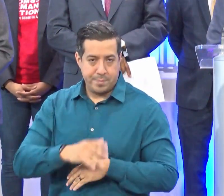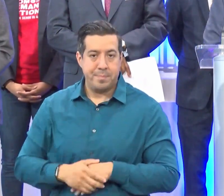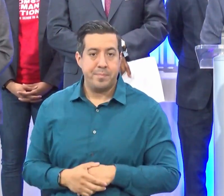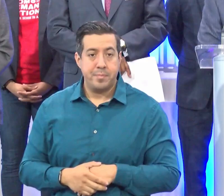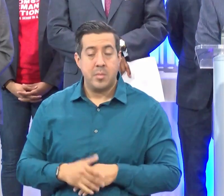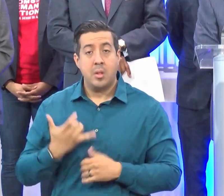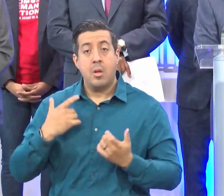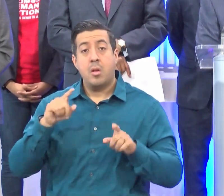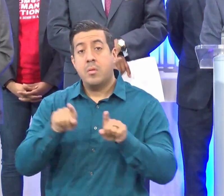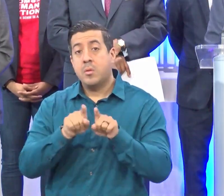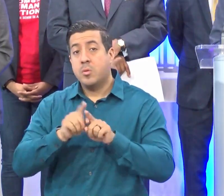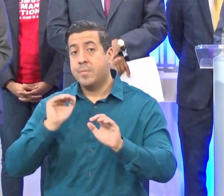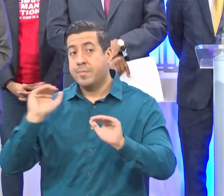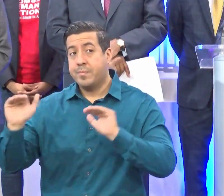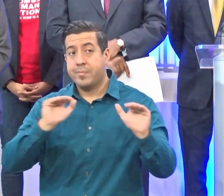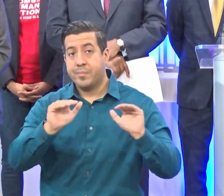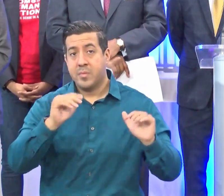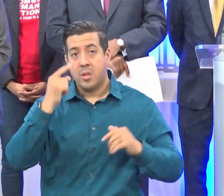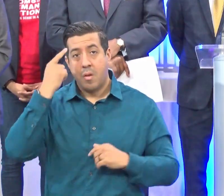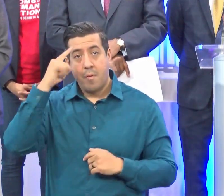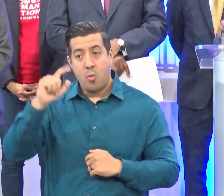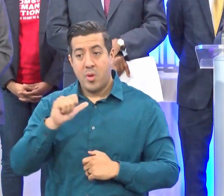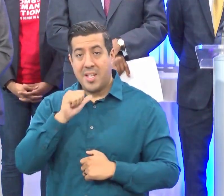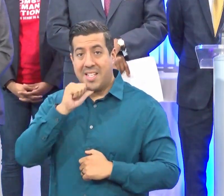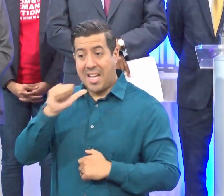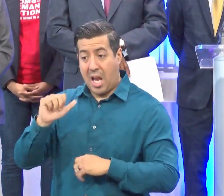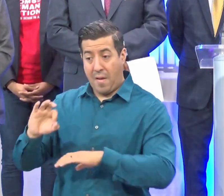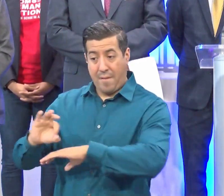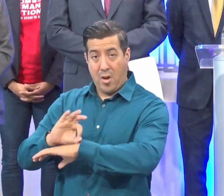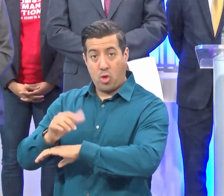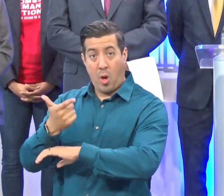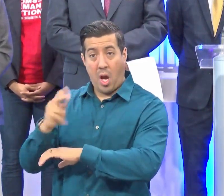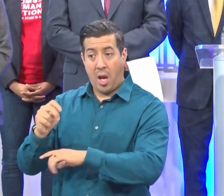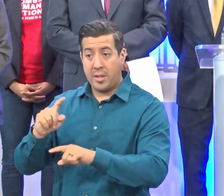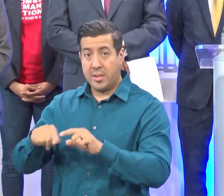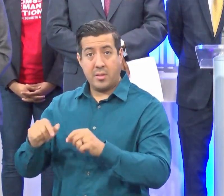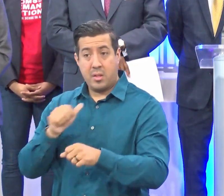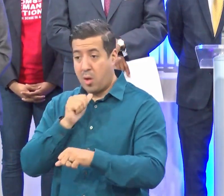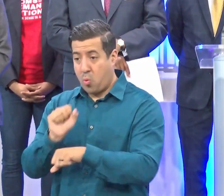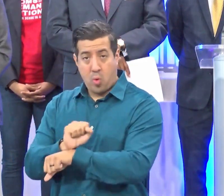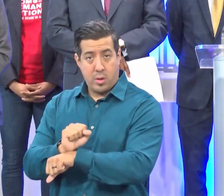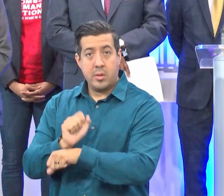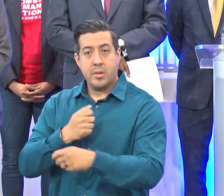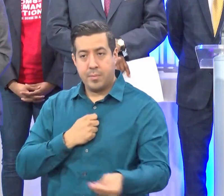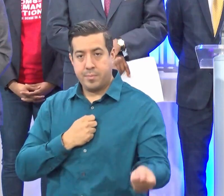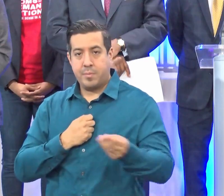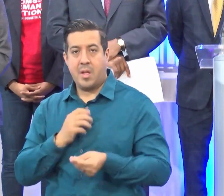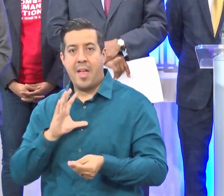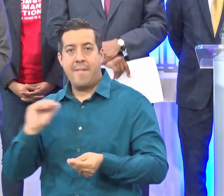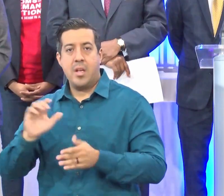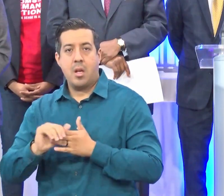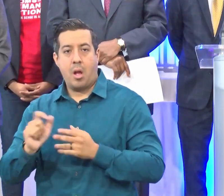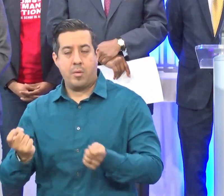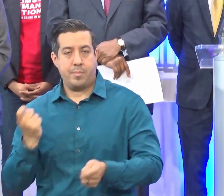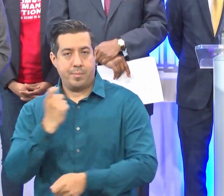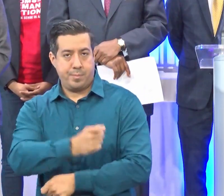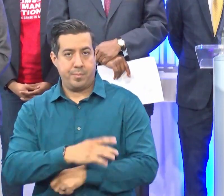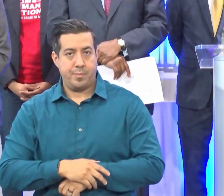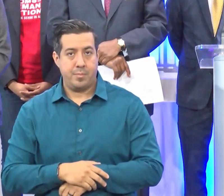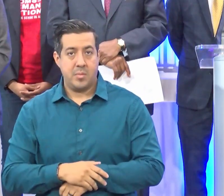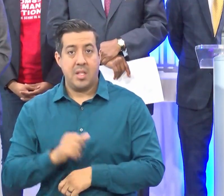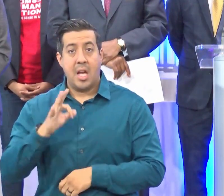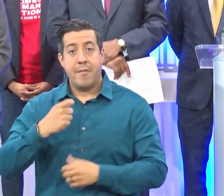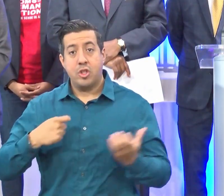people, for a non-functioning firearm, you can receive a gift card in the amount of $50. For a